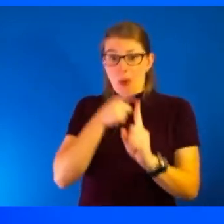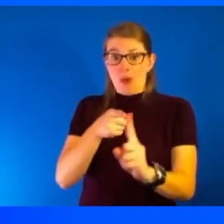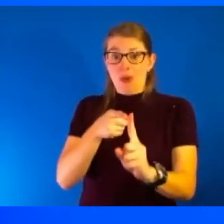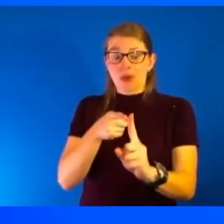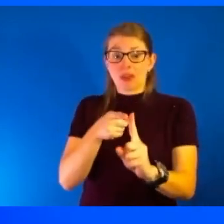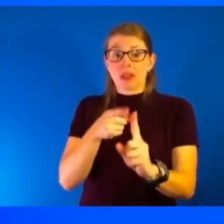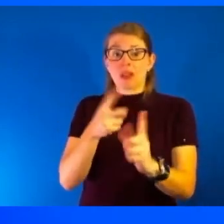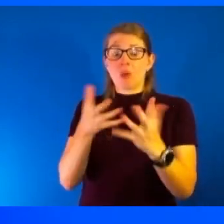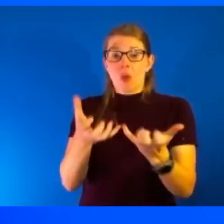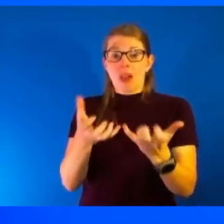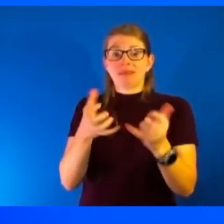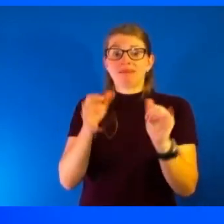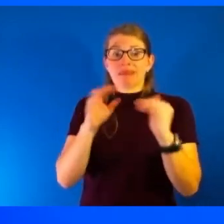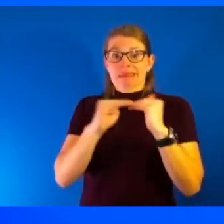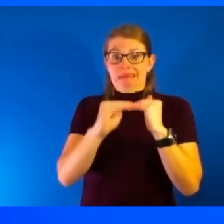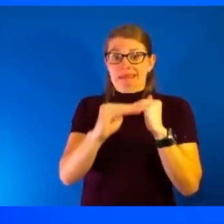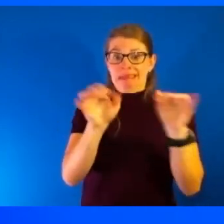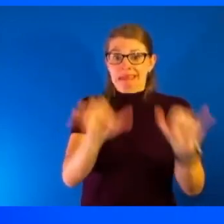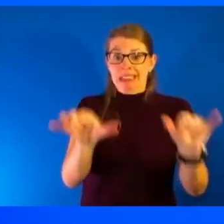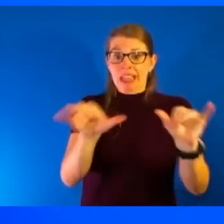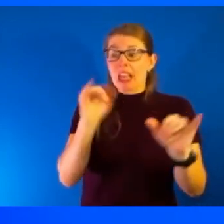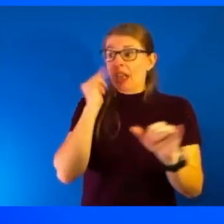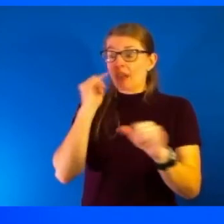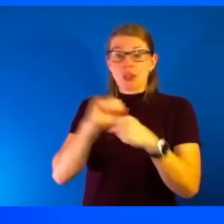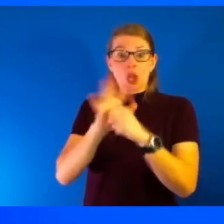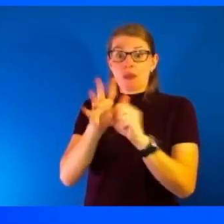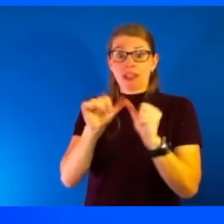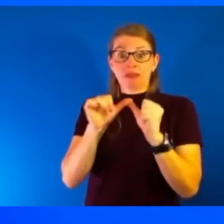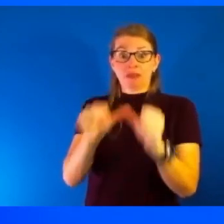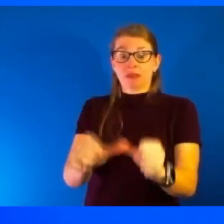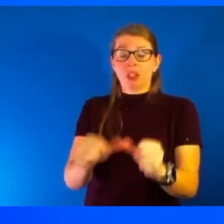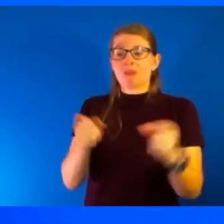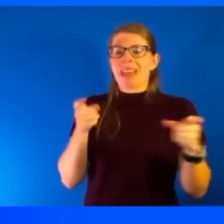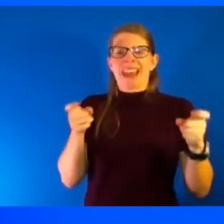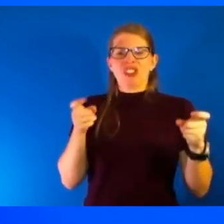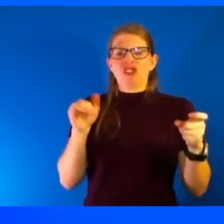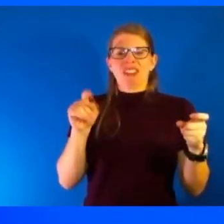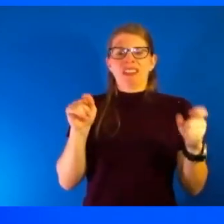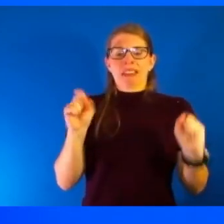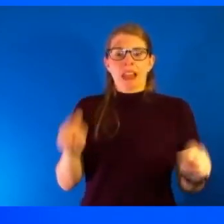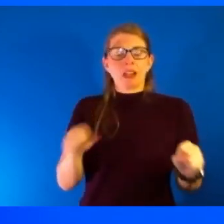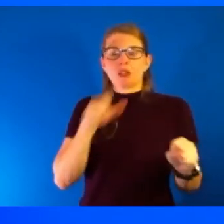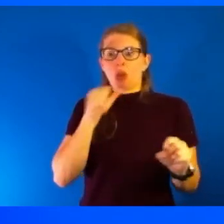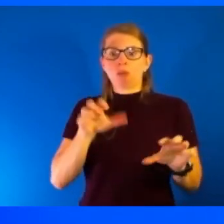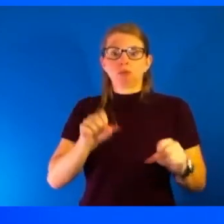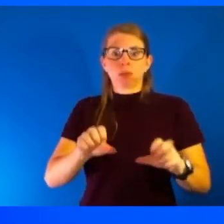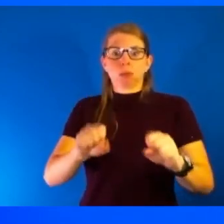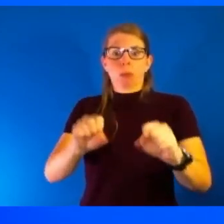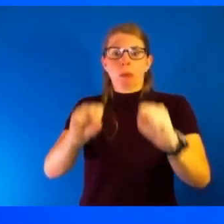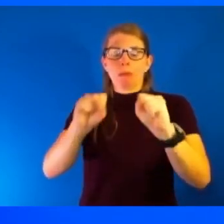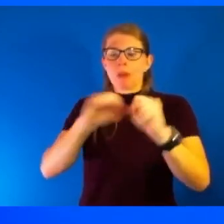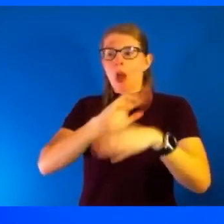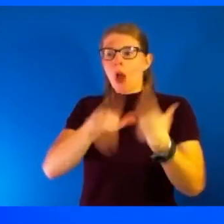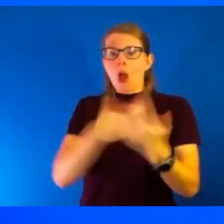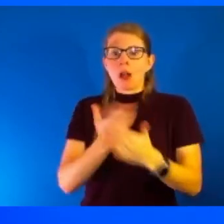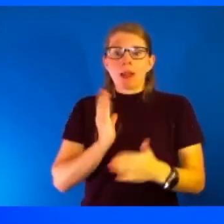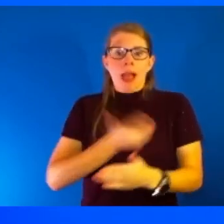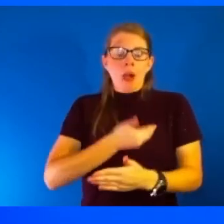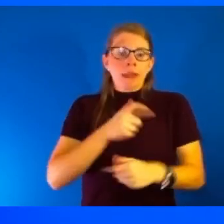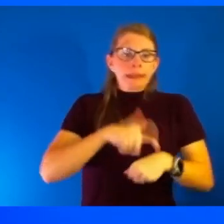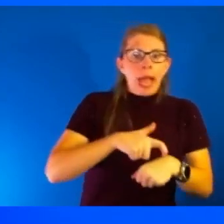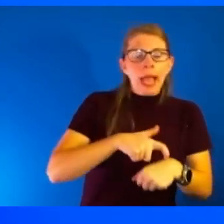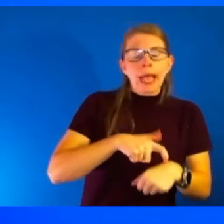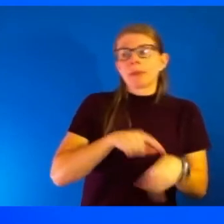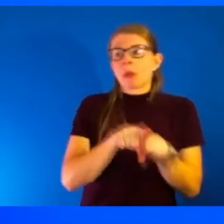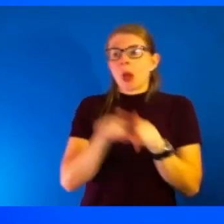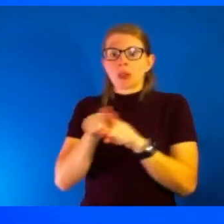And if COVID is going to be with us, that we manage it in a way that it doesn't occupy all of our time and space as it has these last 21 months.